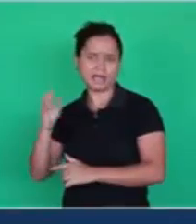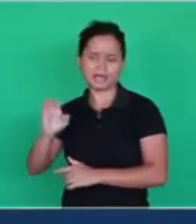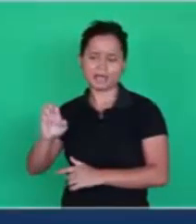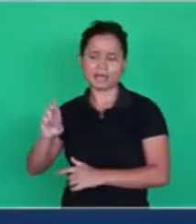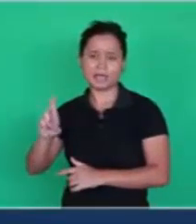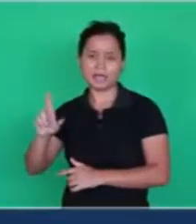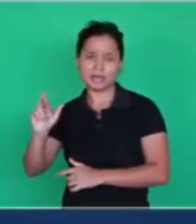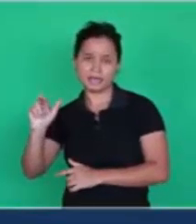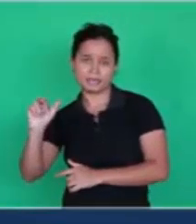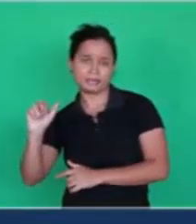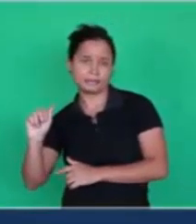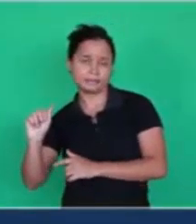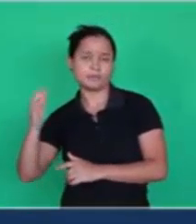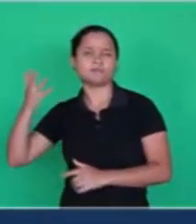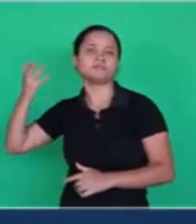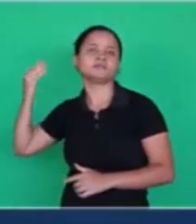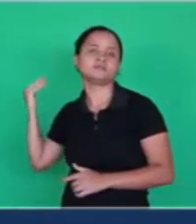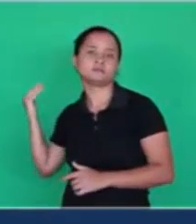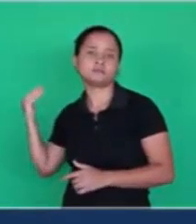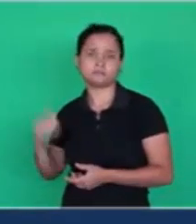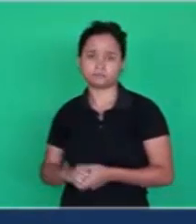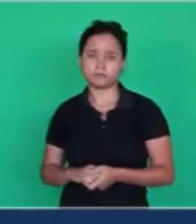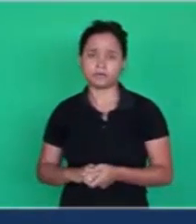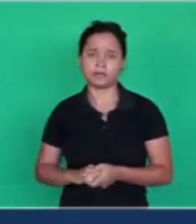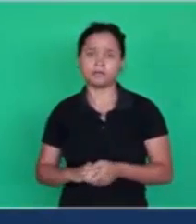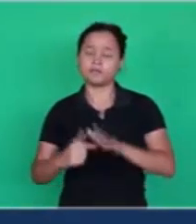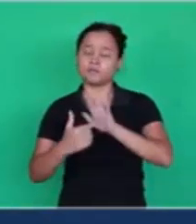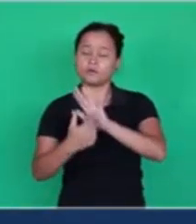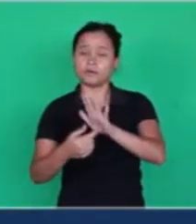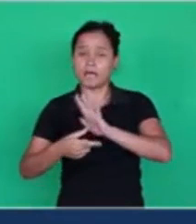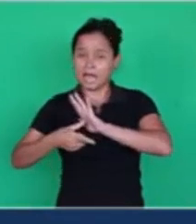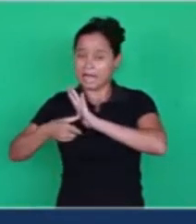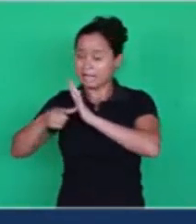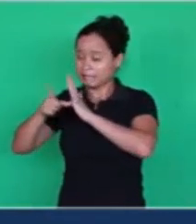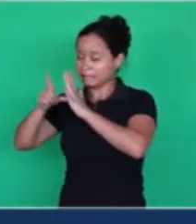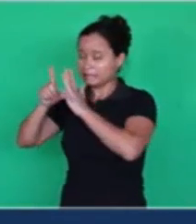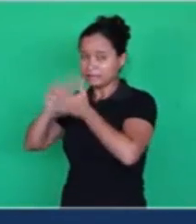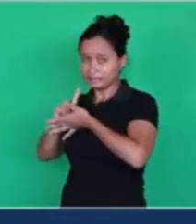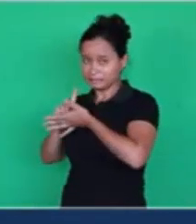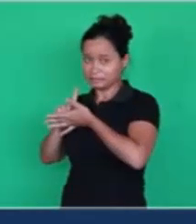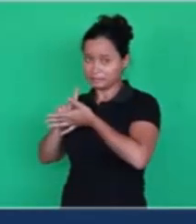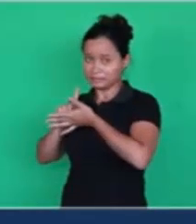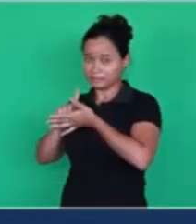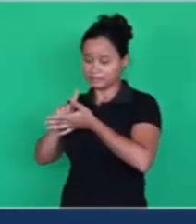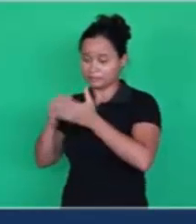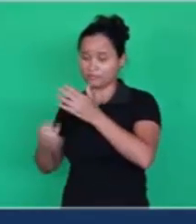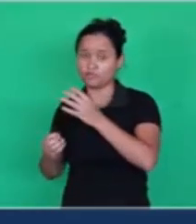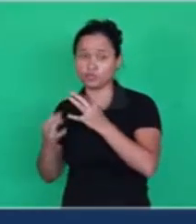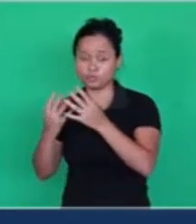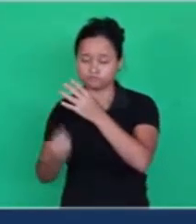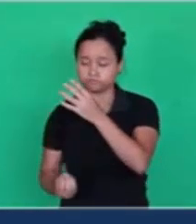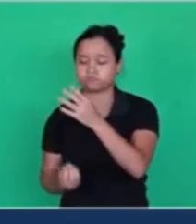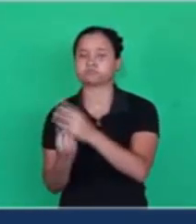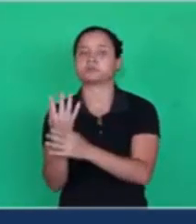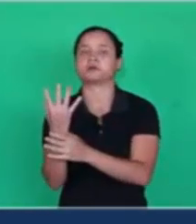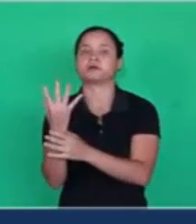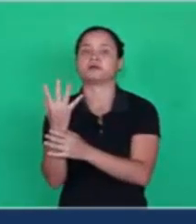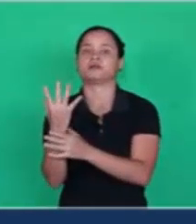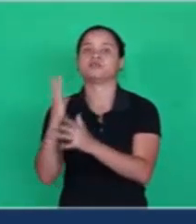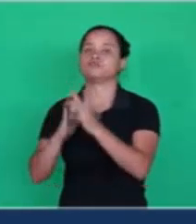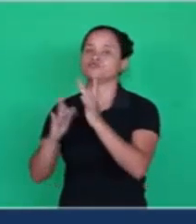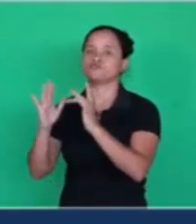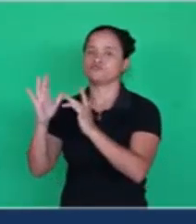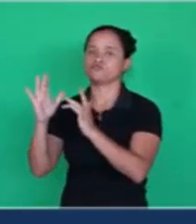He was. This is called pre-existence. Before everything was created,